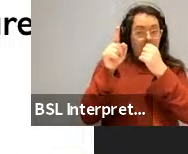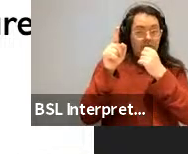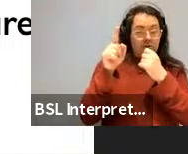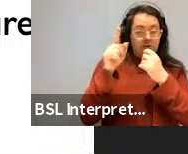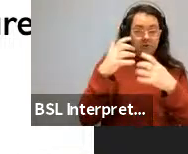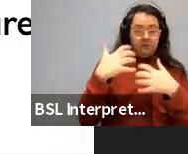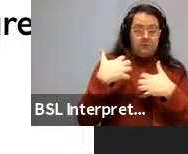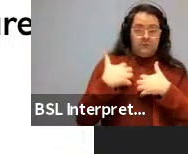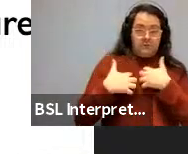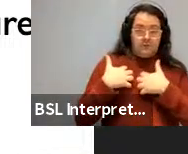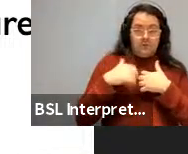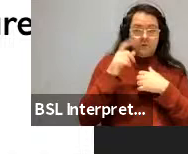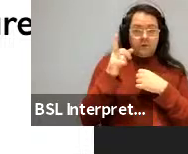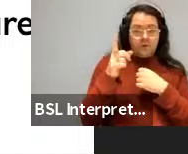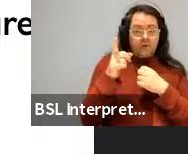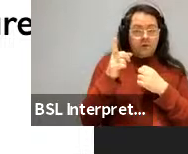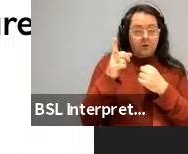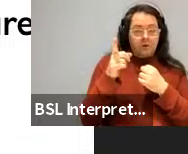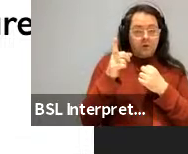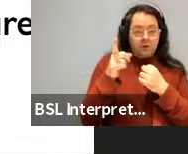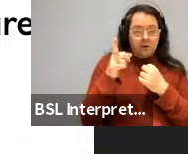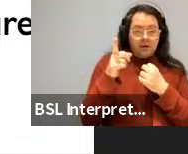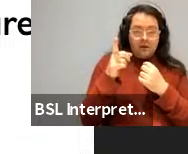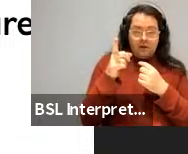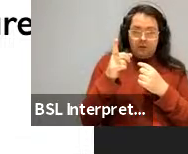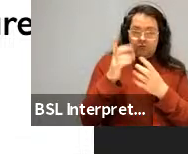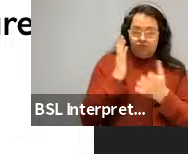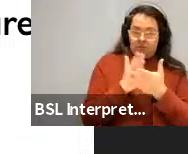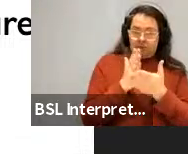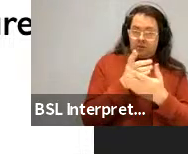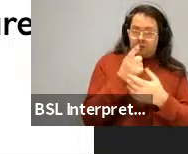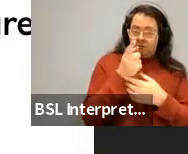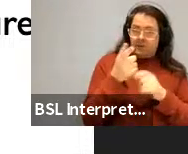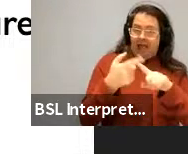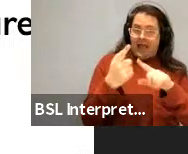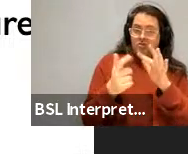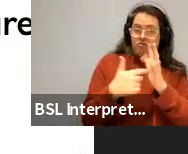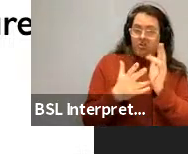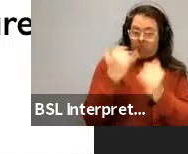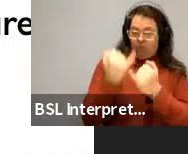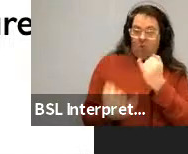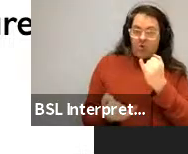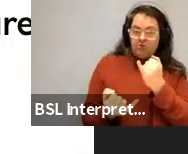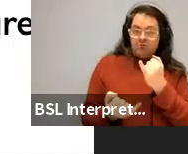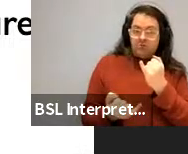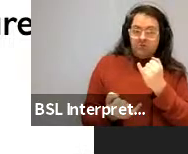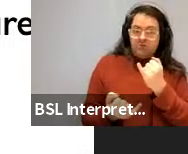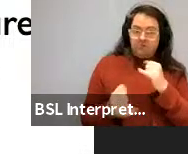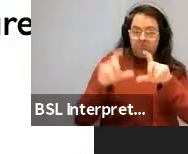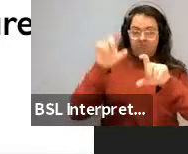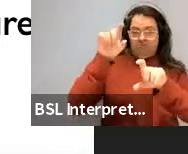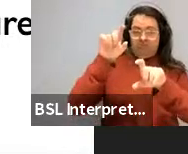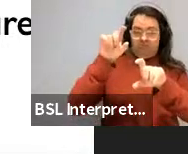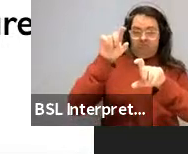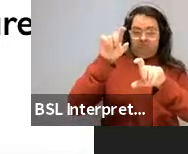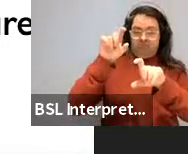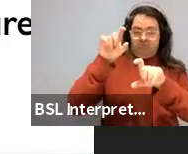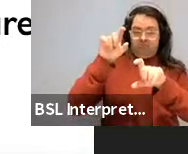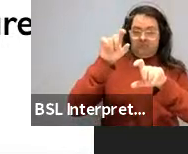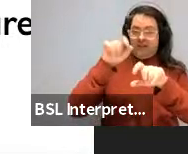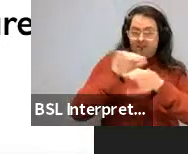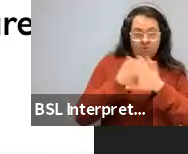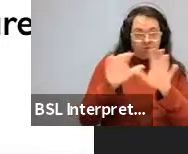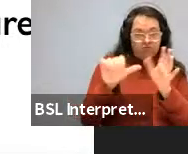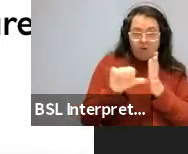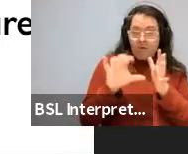in fact, the subject version is much worse. This one is much worse than the other three conditions. Uh, and this is not a scaling problem, no what the analysis is or an aggression or linear